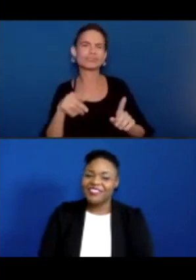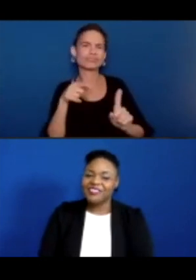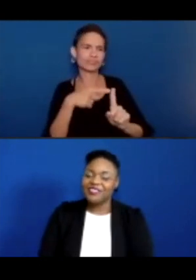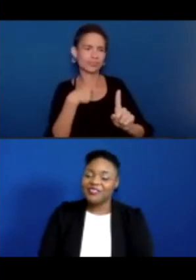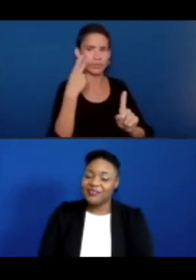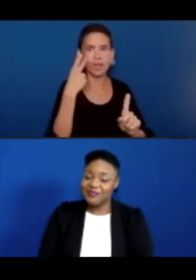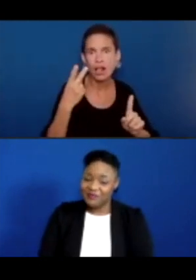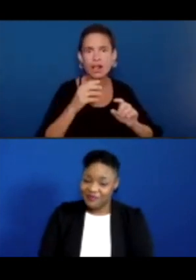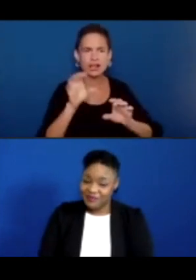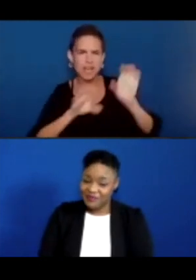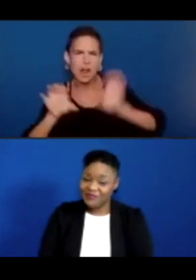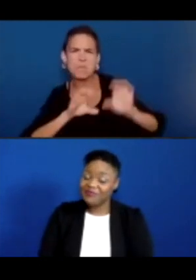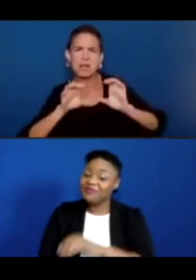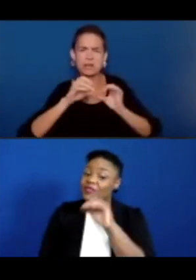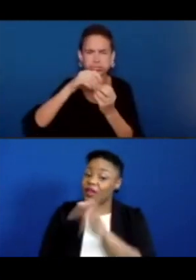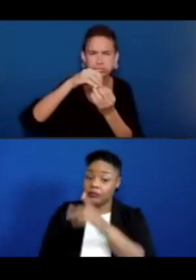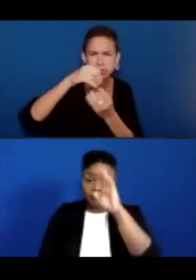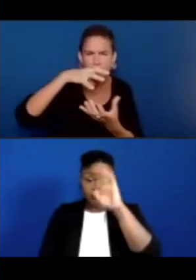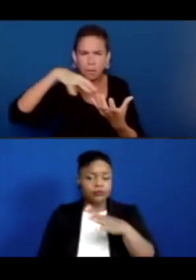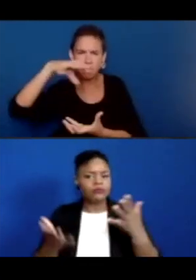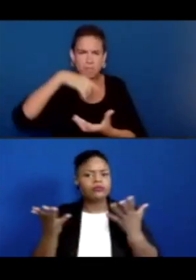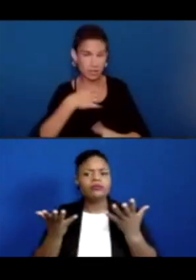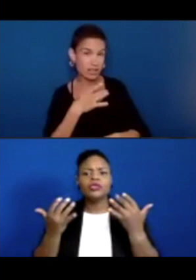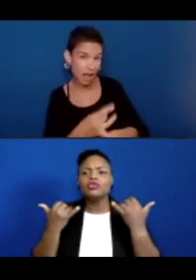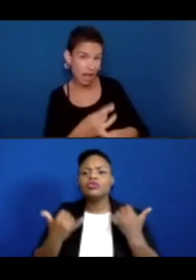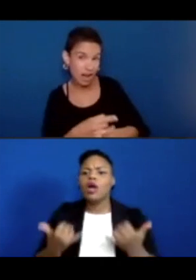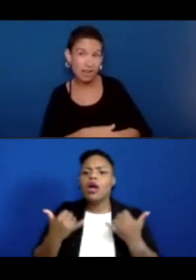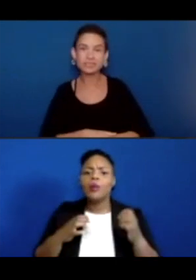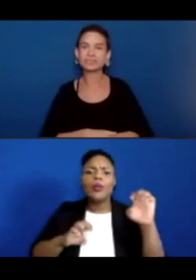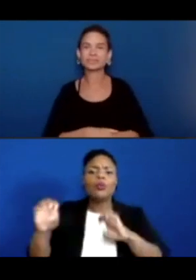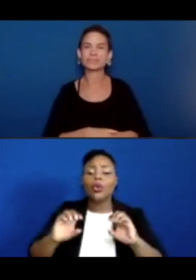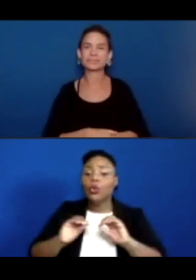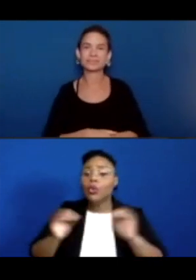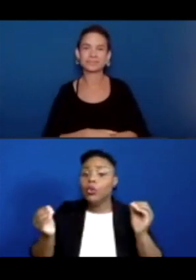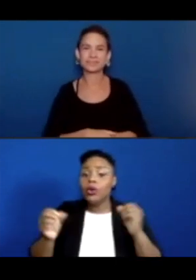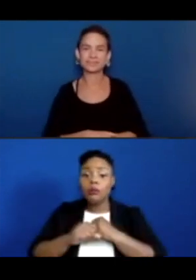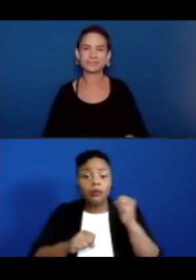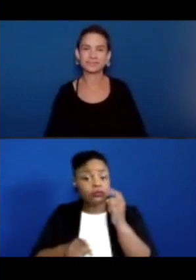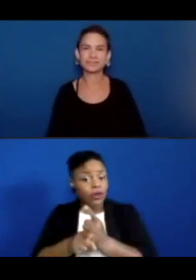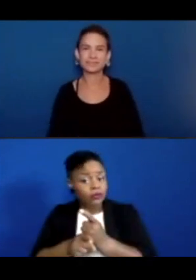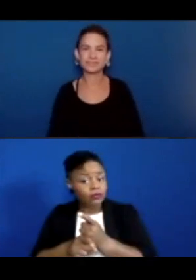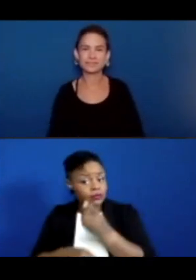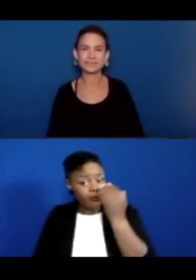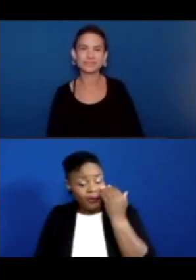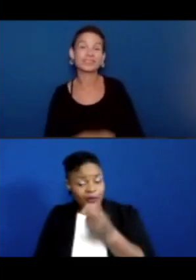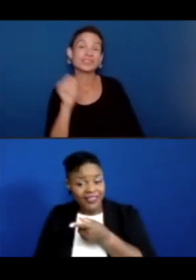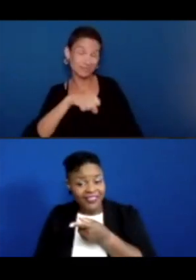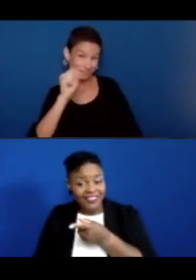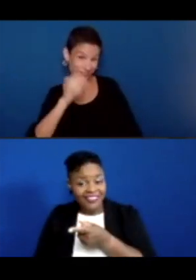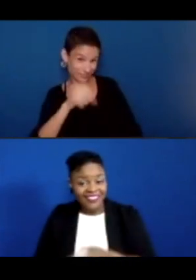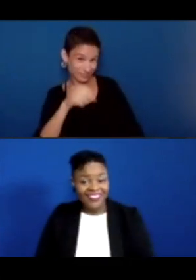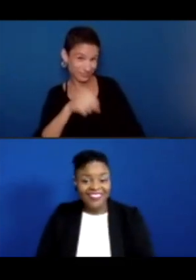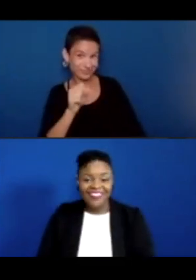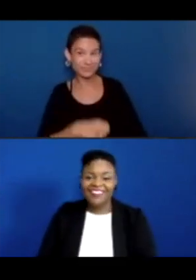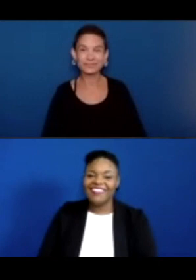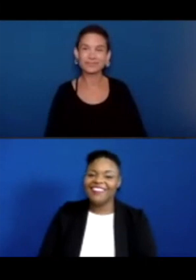chemicals and stuff. Okay. You know that there's going to be no explosions for the experiment today, right? Yeah. Okay. Benjamin? Oh, what is